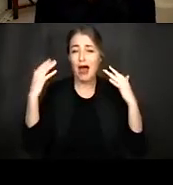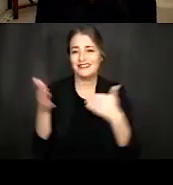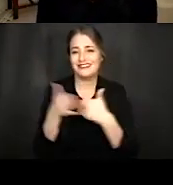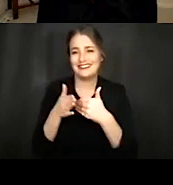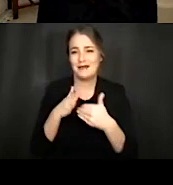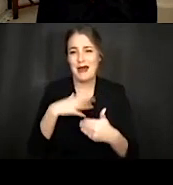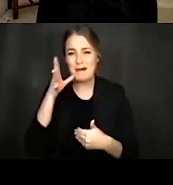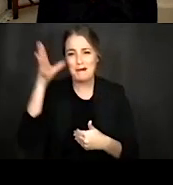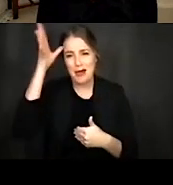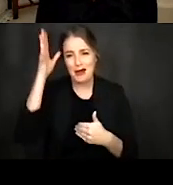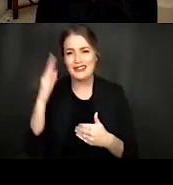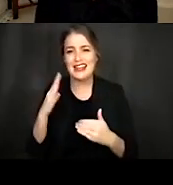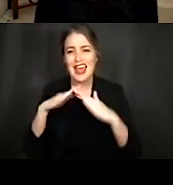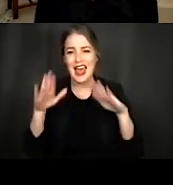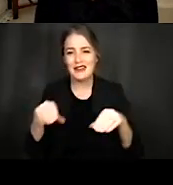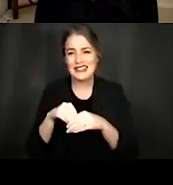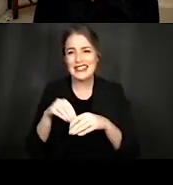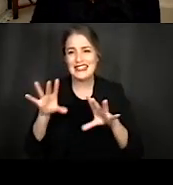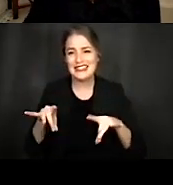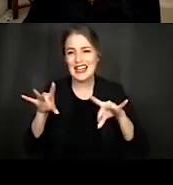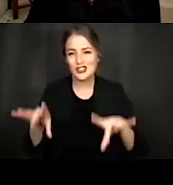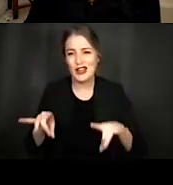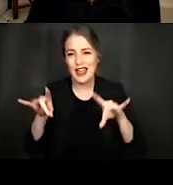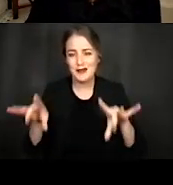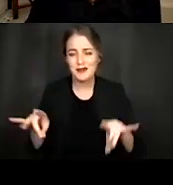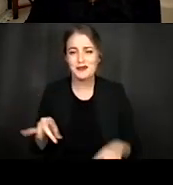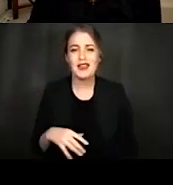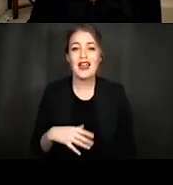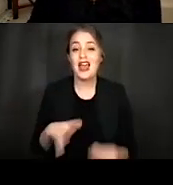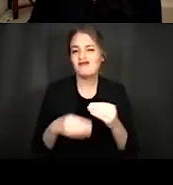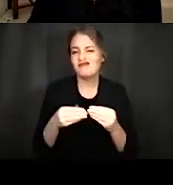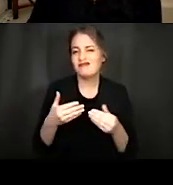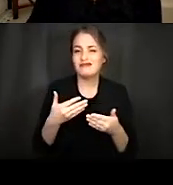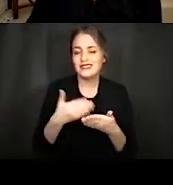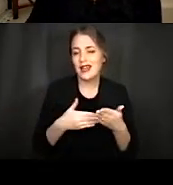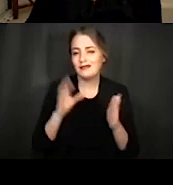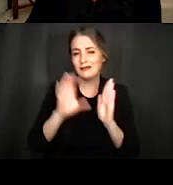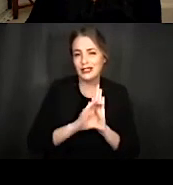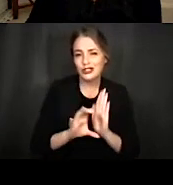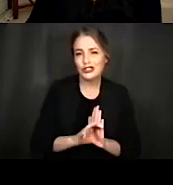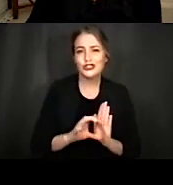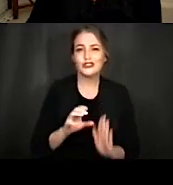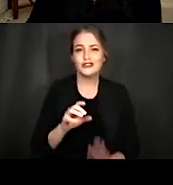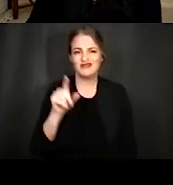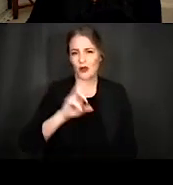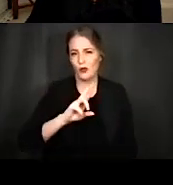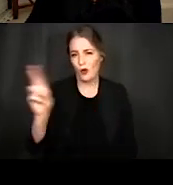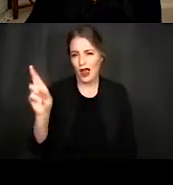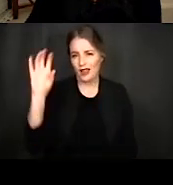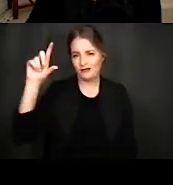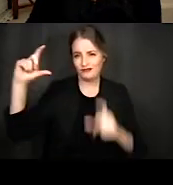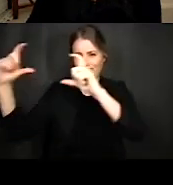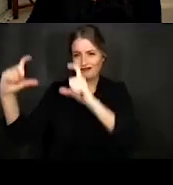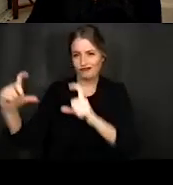in Sydney, Australia. So I've included a few pictures of some of the major players here on the right. These are all native